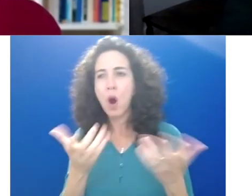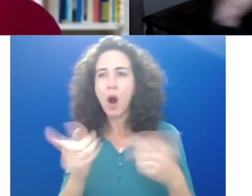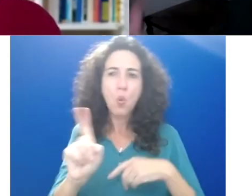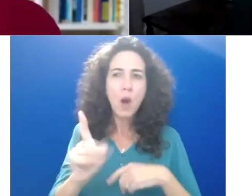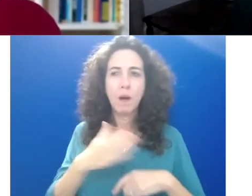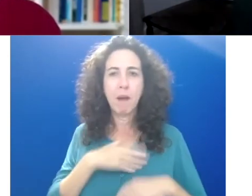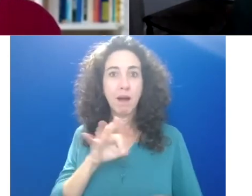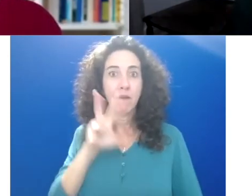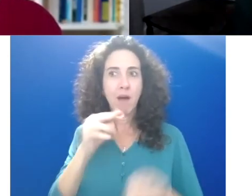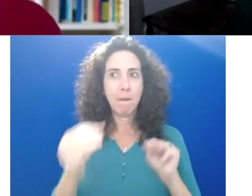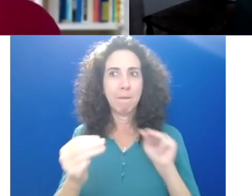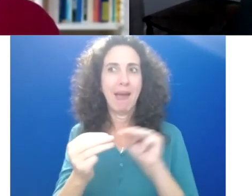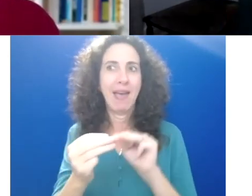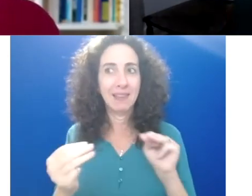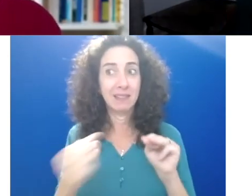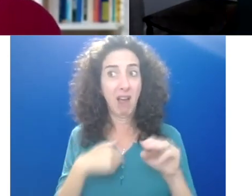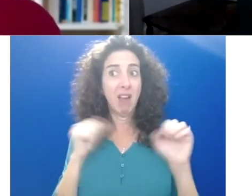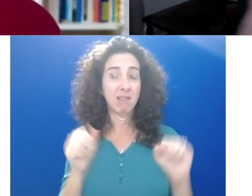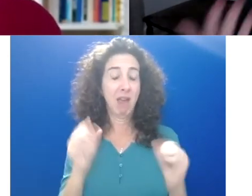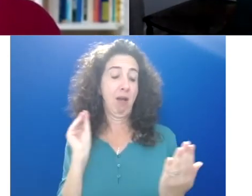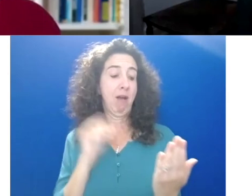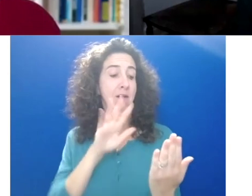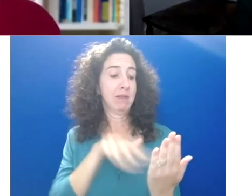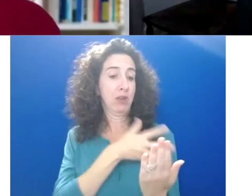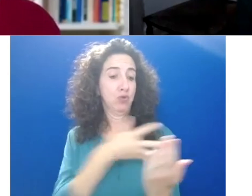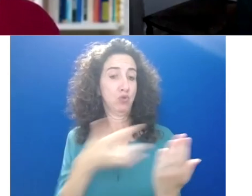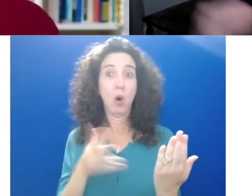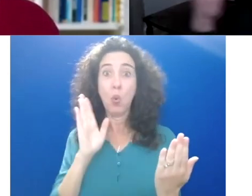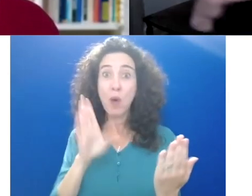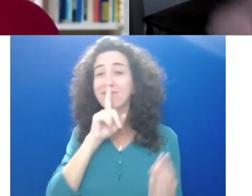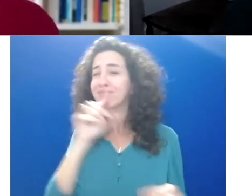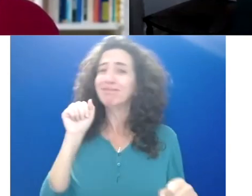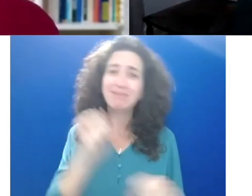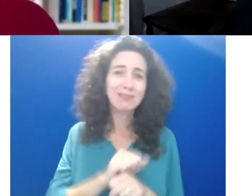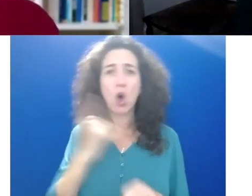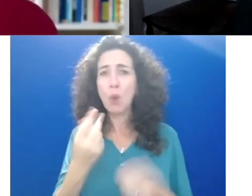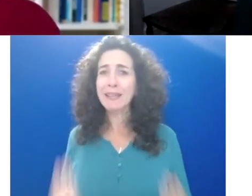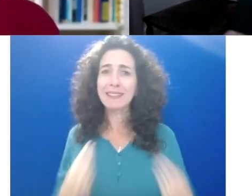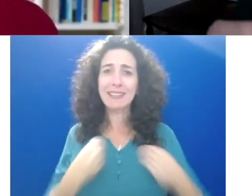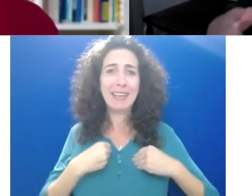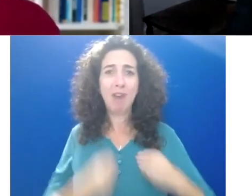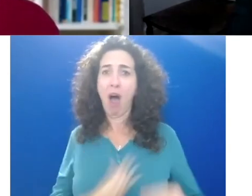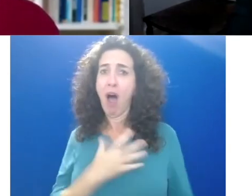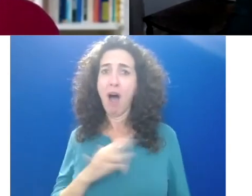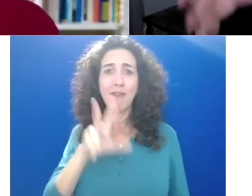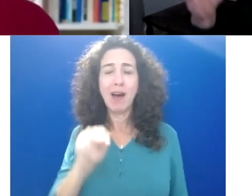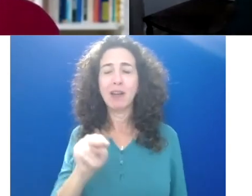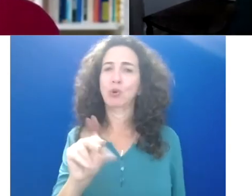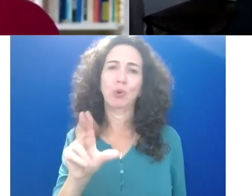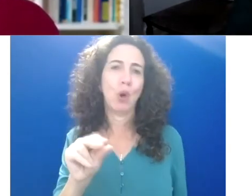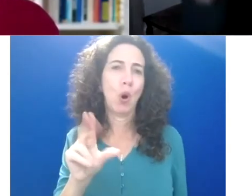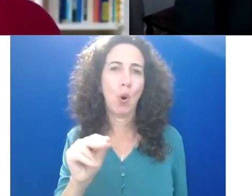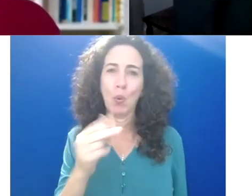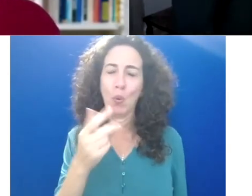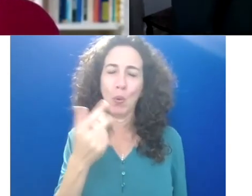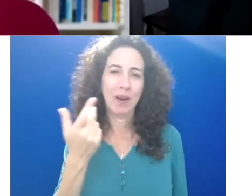Is it guaranteed to produce fun? No, because fun is an emotional state, and you can't pin it down, right? You can have a dinner party with the same